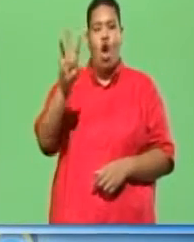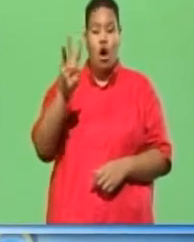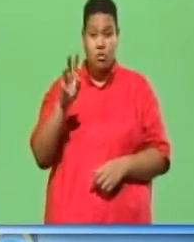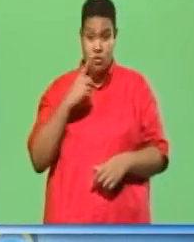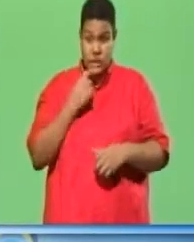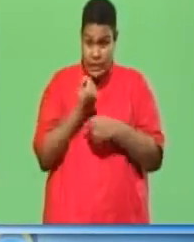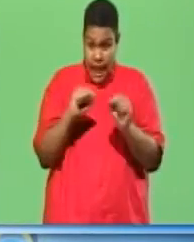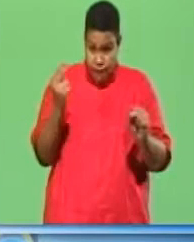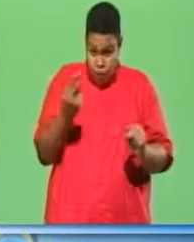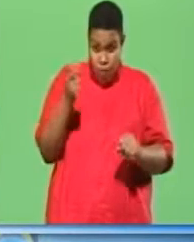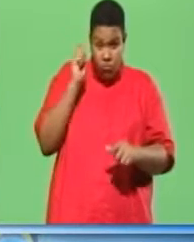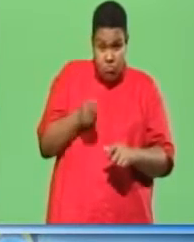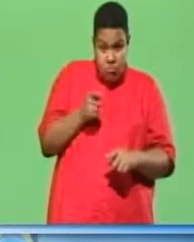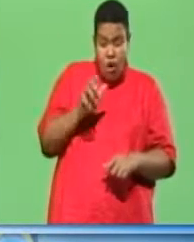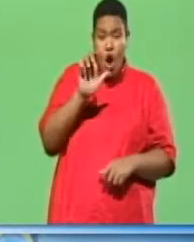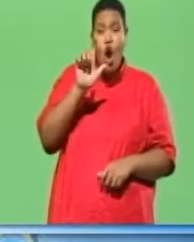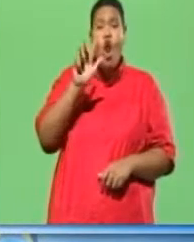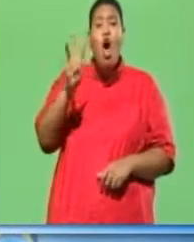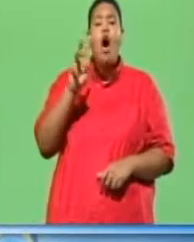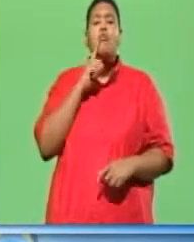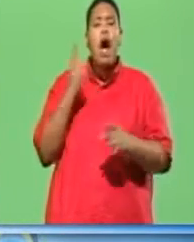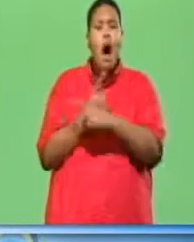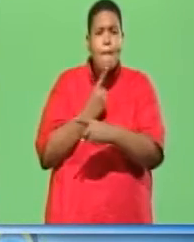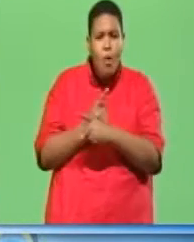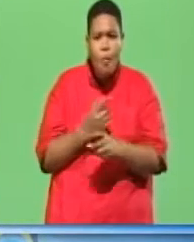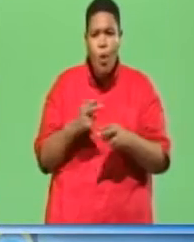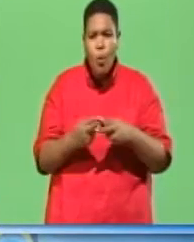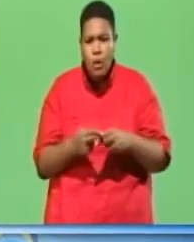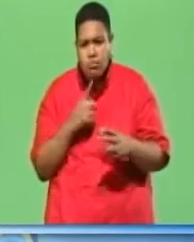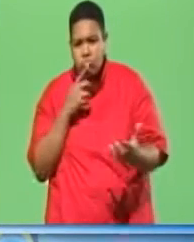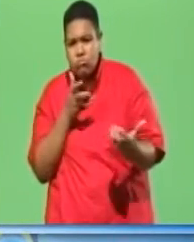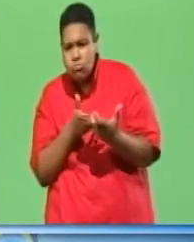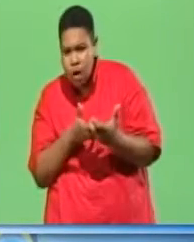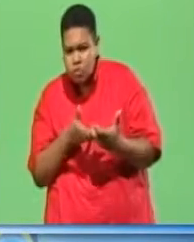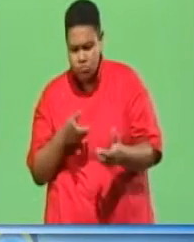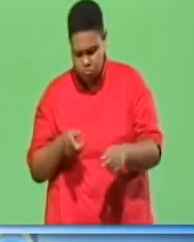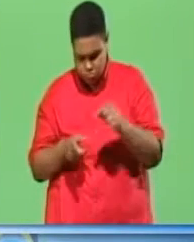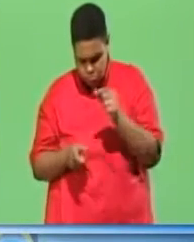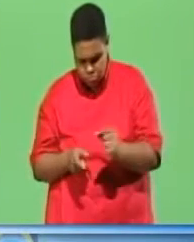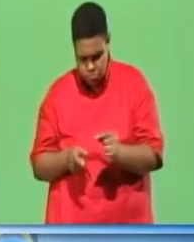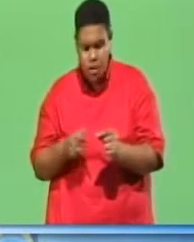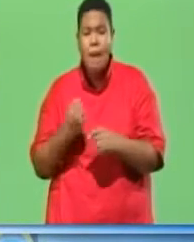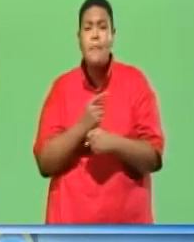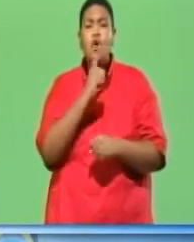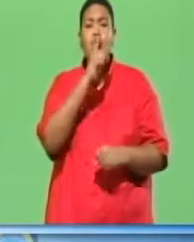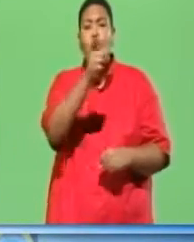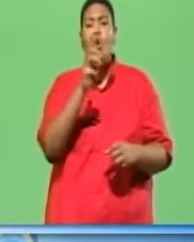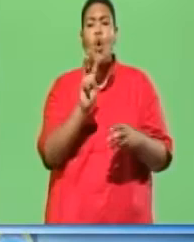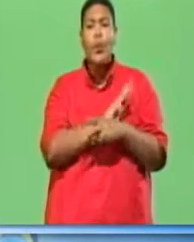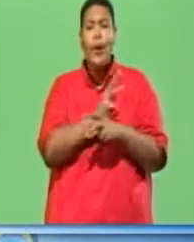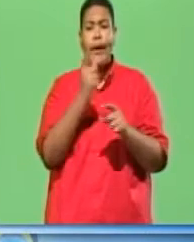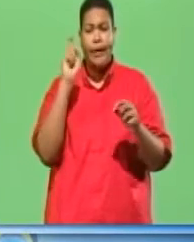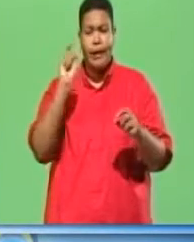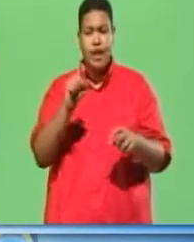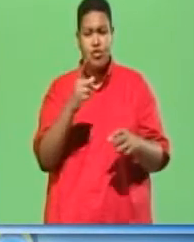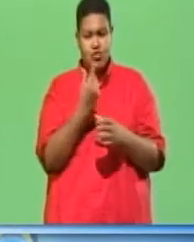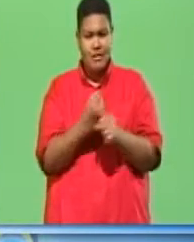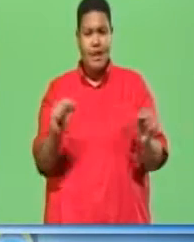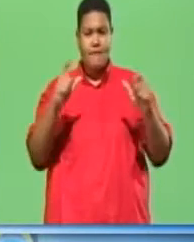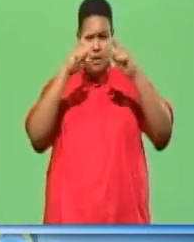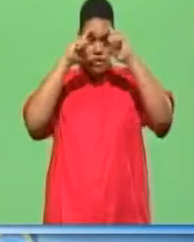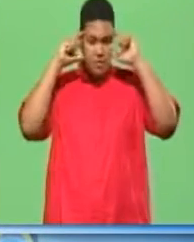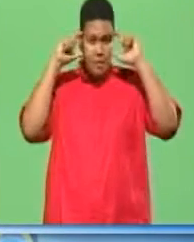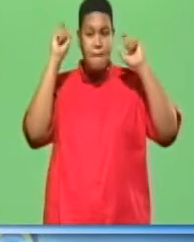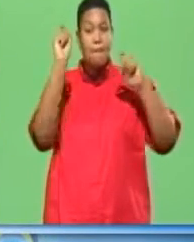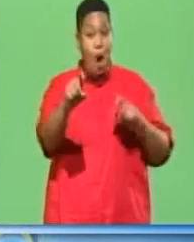use a claw hammer, select the weight appropriate to the fastener to be struck and ensure that you are wearing the necessary safety glasses.